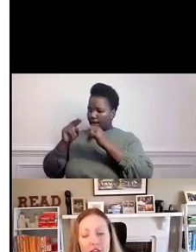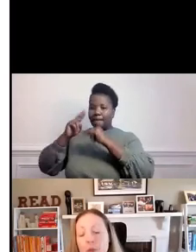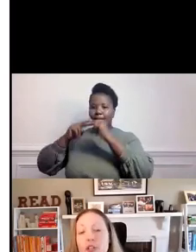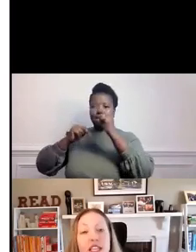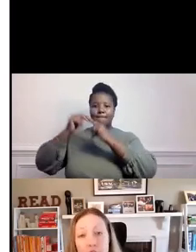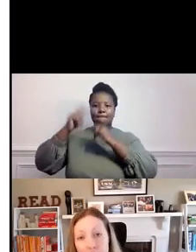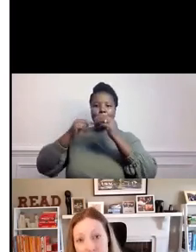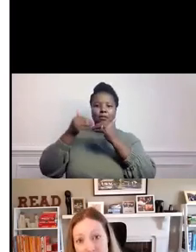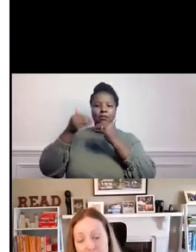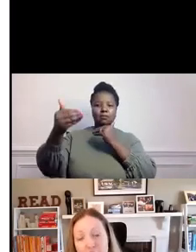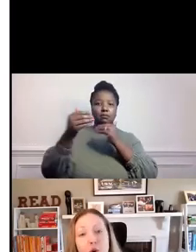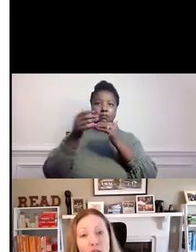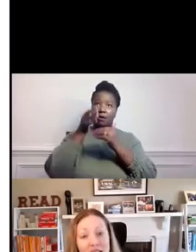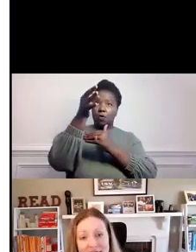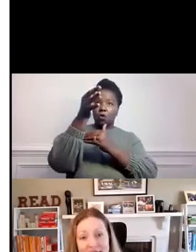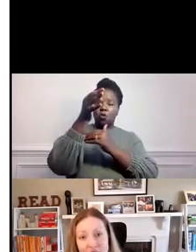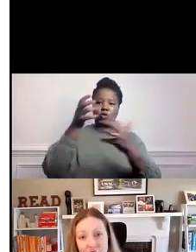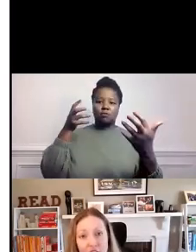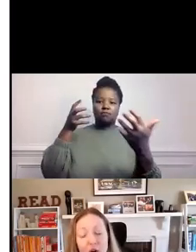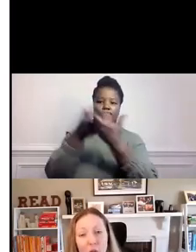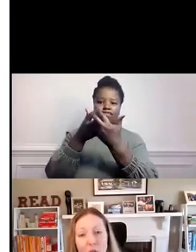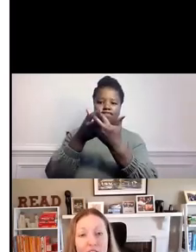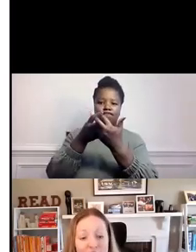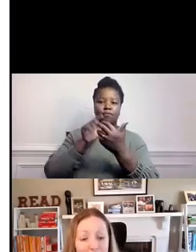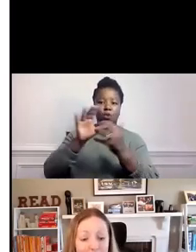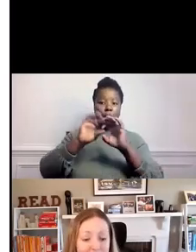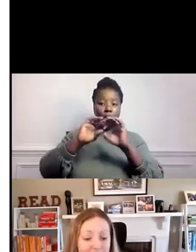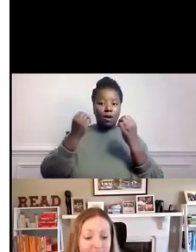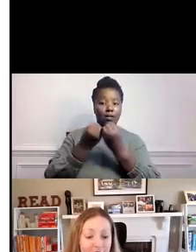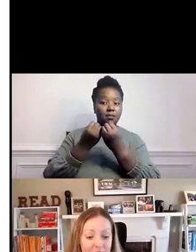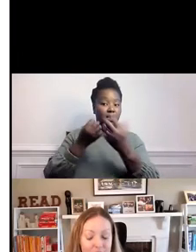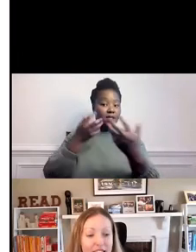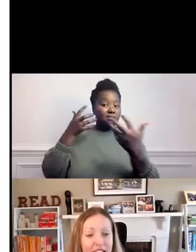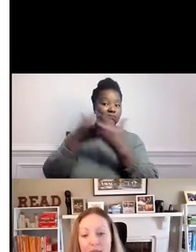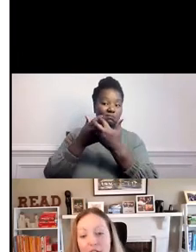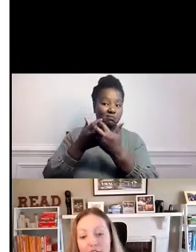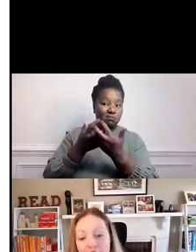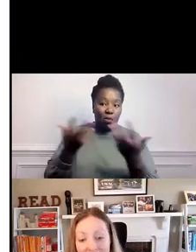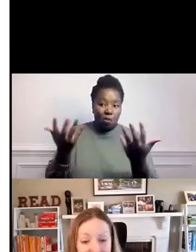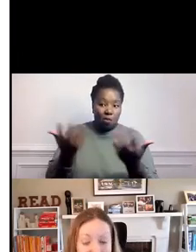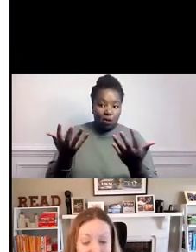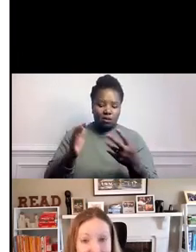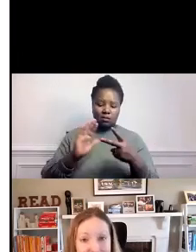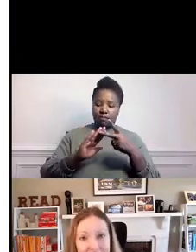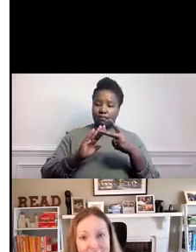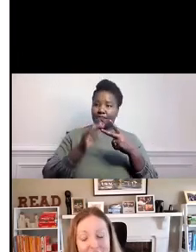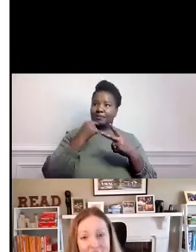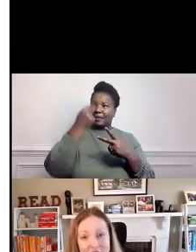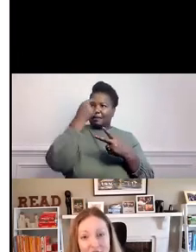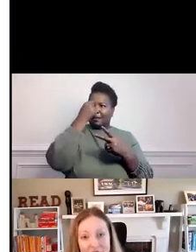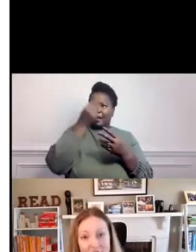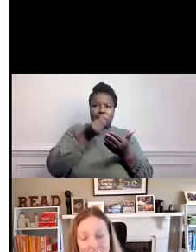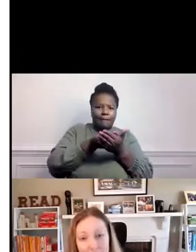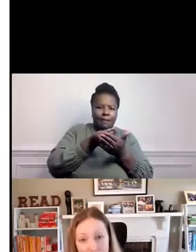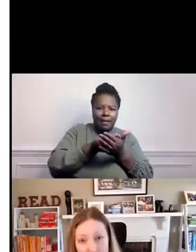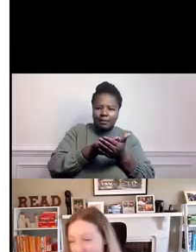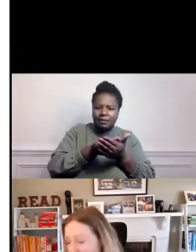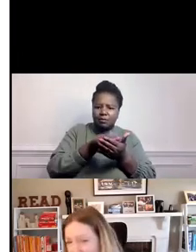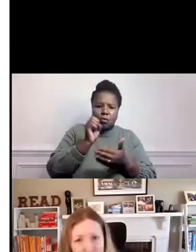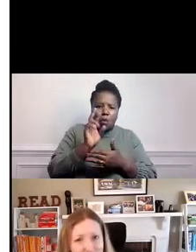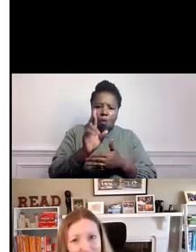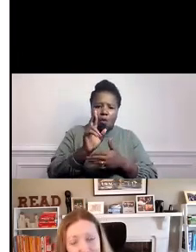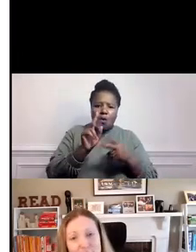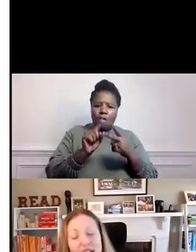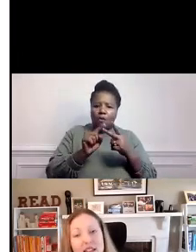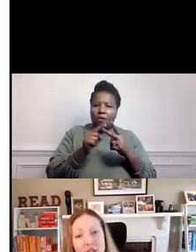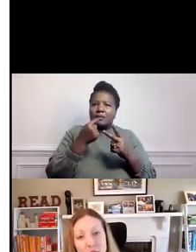fits the particular needs of your organization, whether that be thinking about the finances, as some of